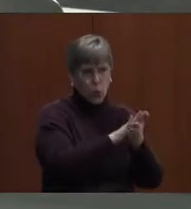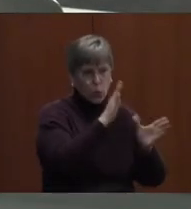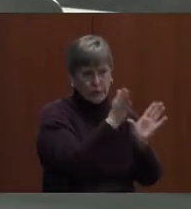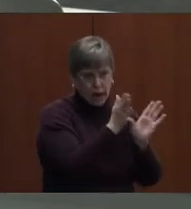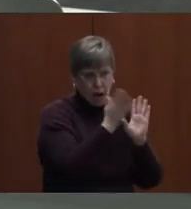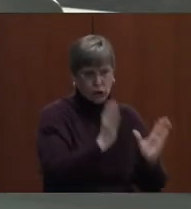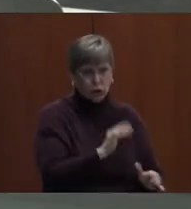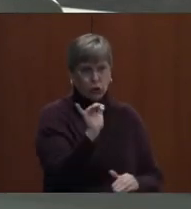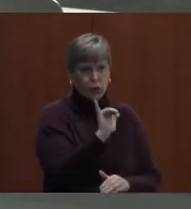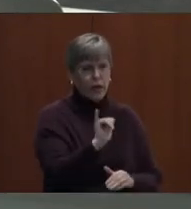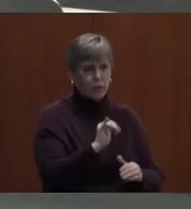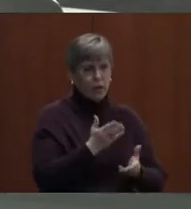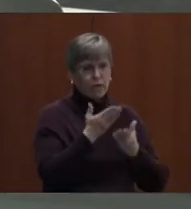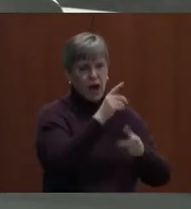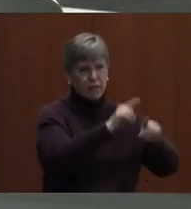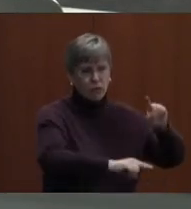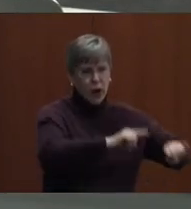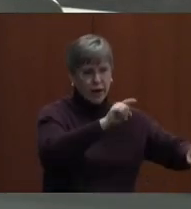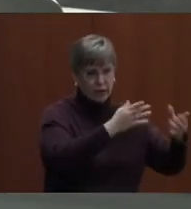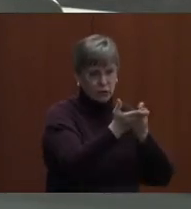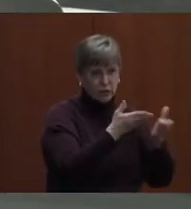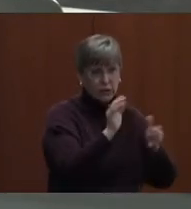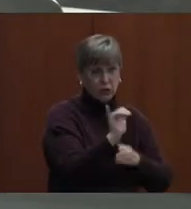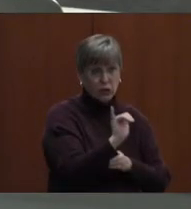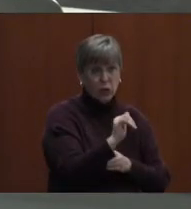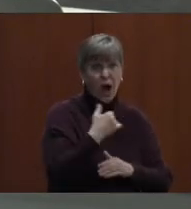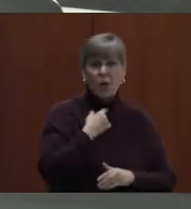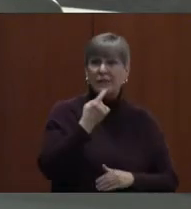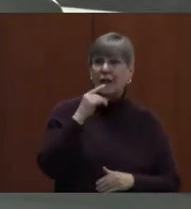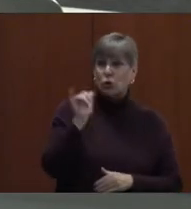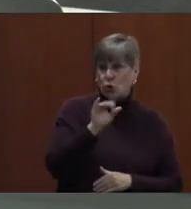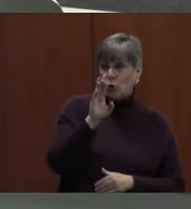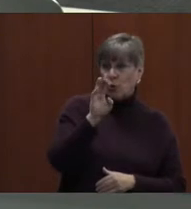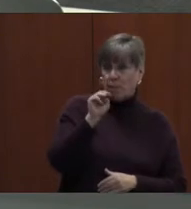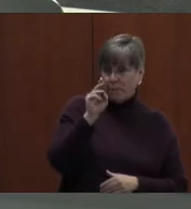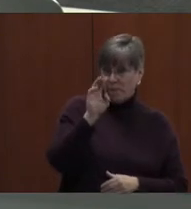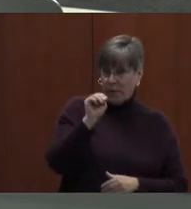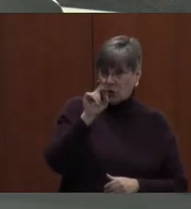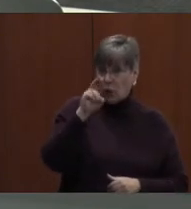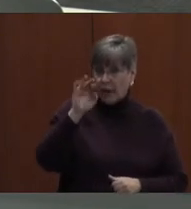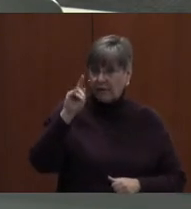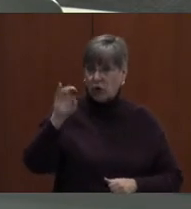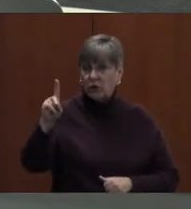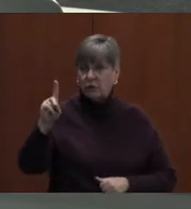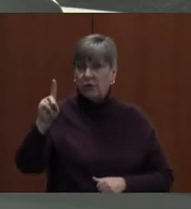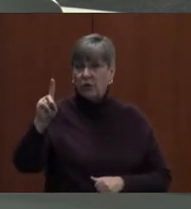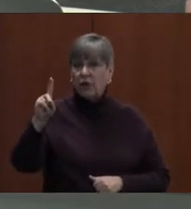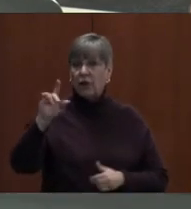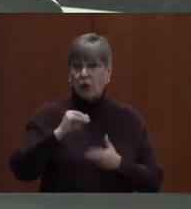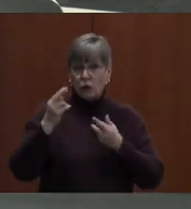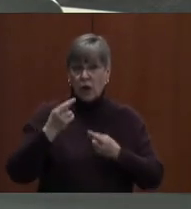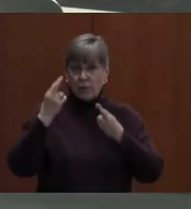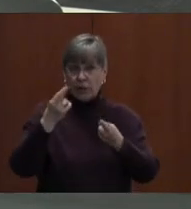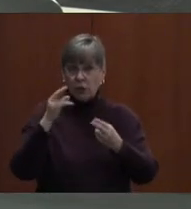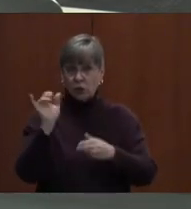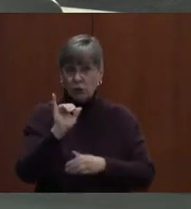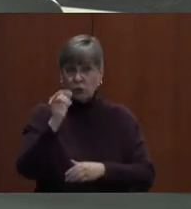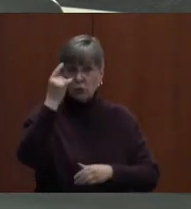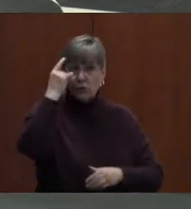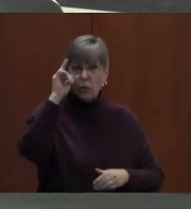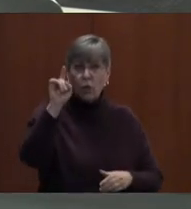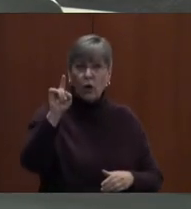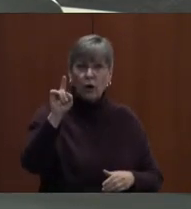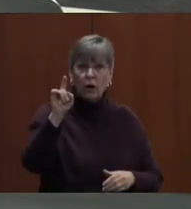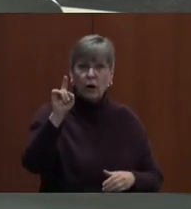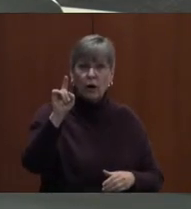provide various services. I would say also, Mr. Bigford, to that question, also in recommendation two is the four EL positions. Maybe I'll